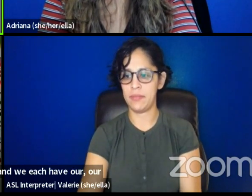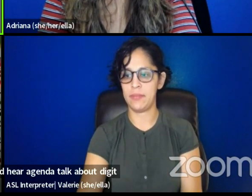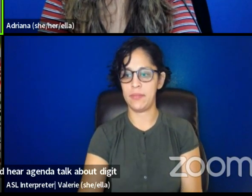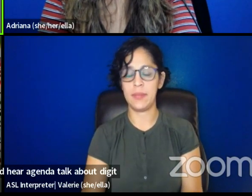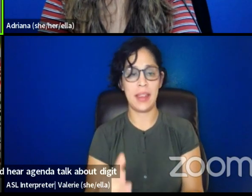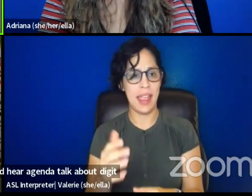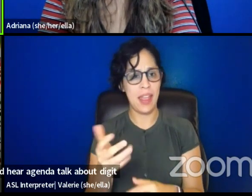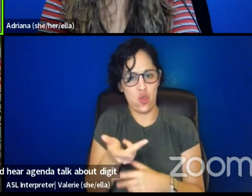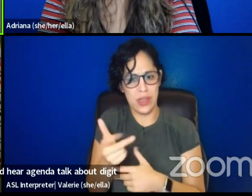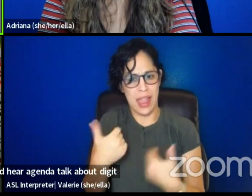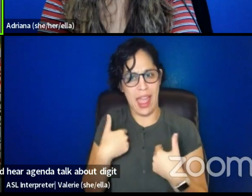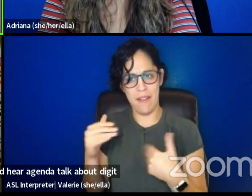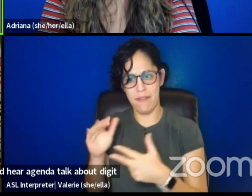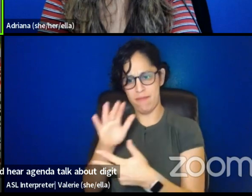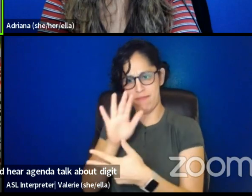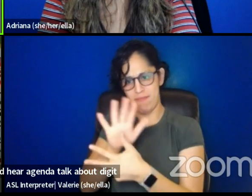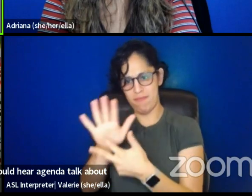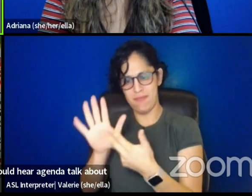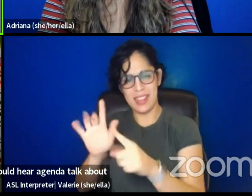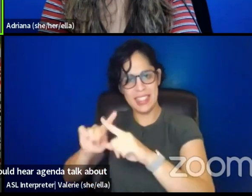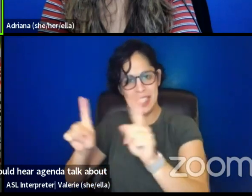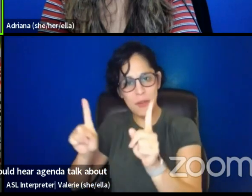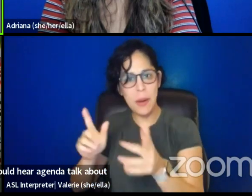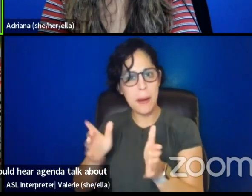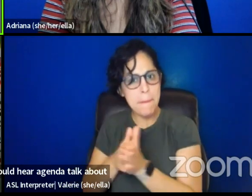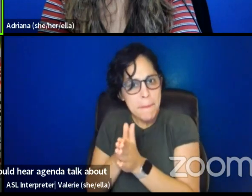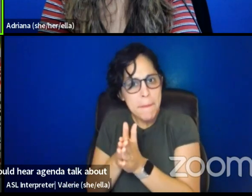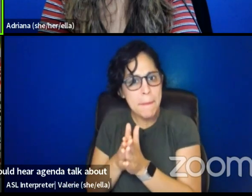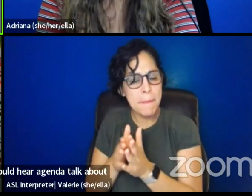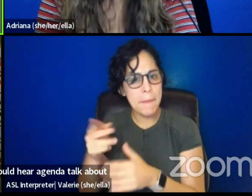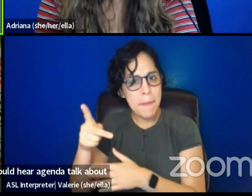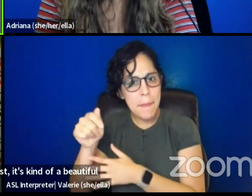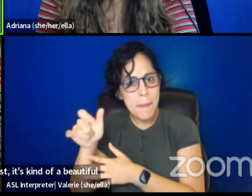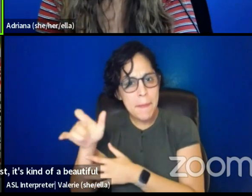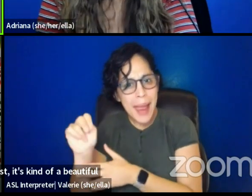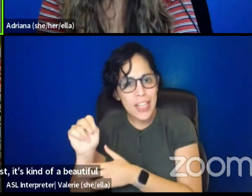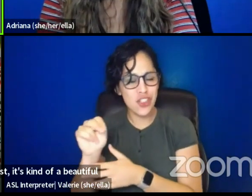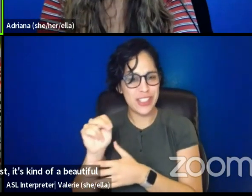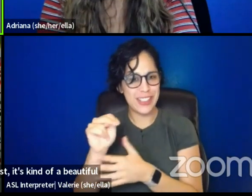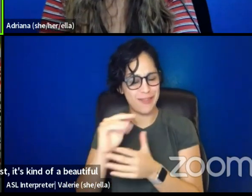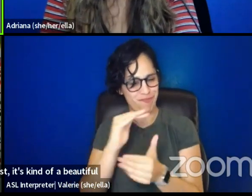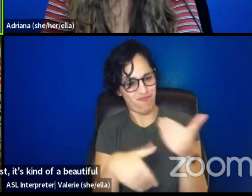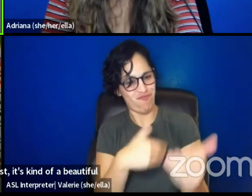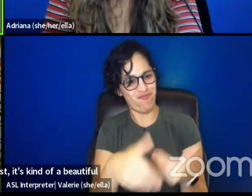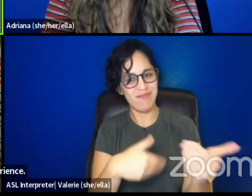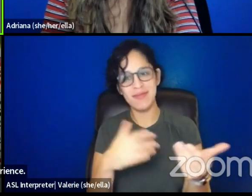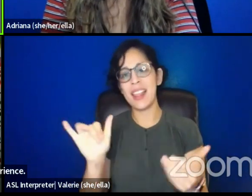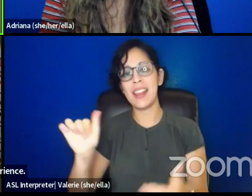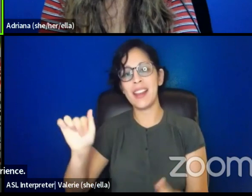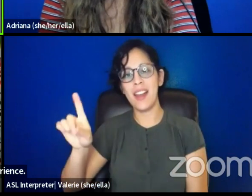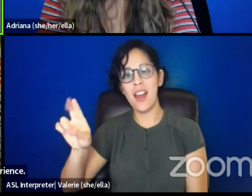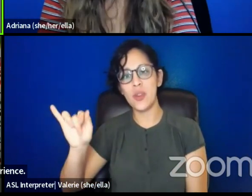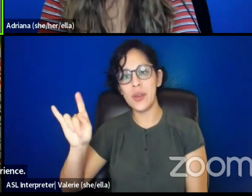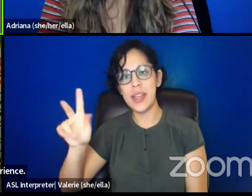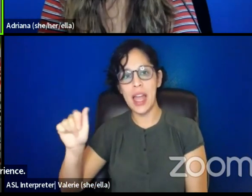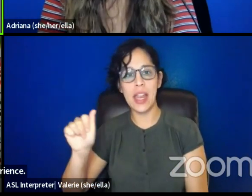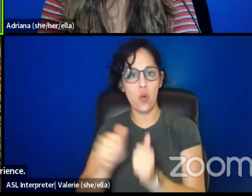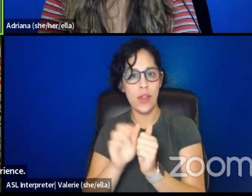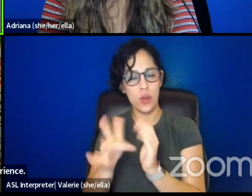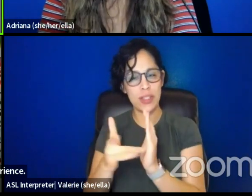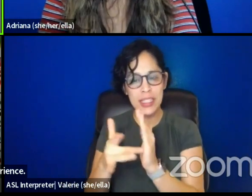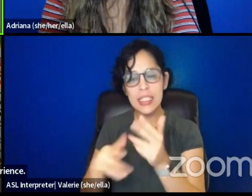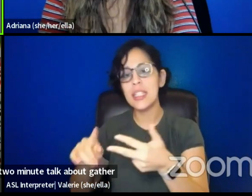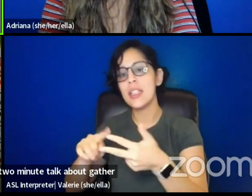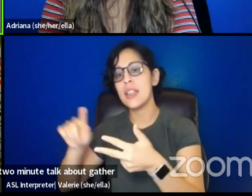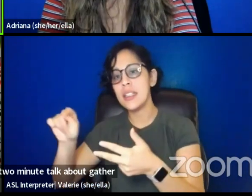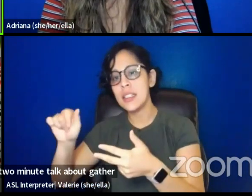digital platforms. It's just, it's kind of a beautiful experience. Um, or, you know, like Garlia talking about playwrights and, and Tamanya talking